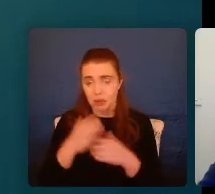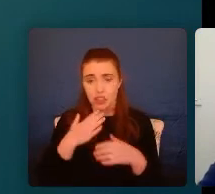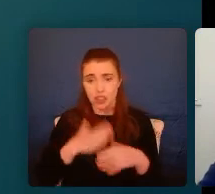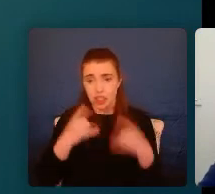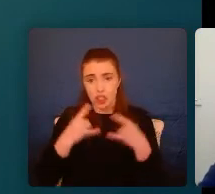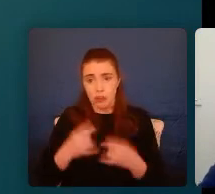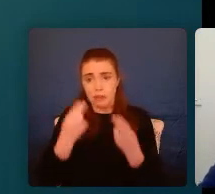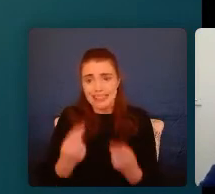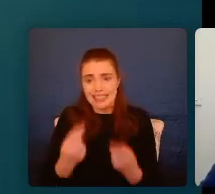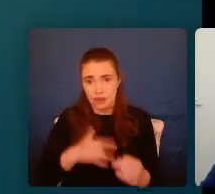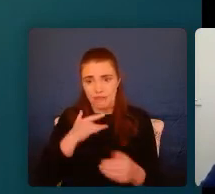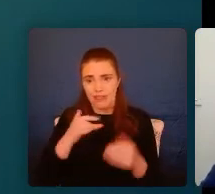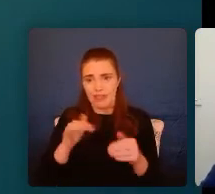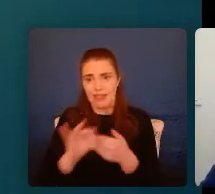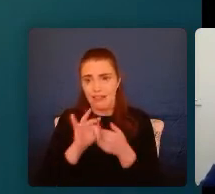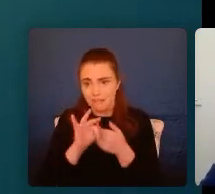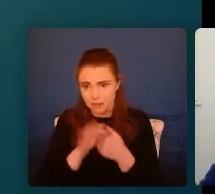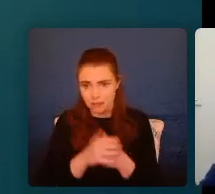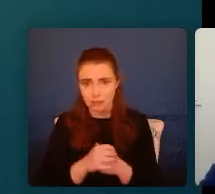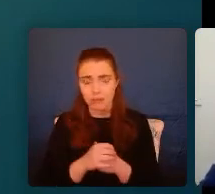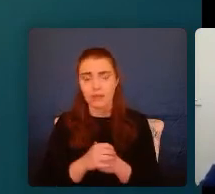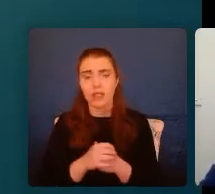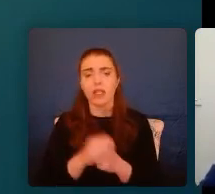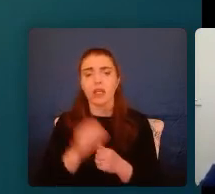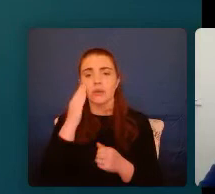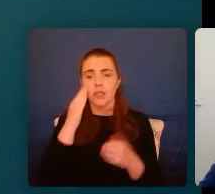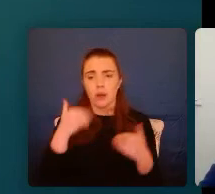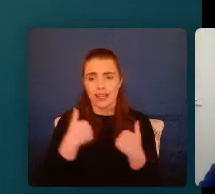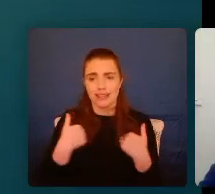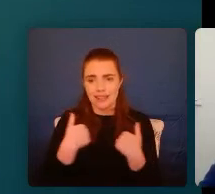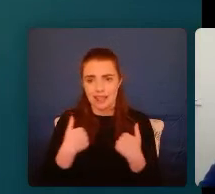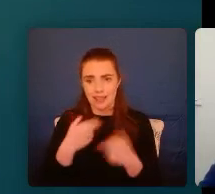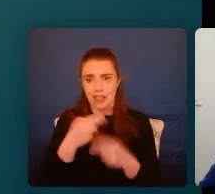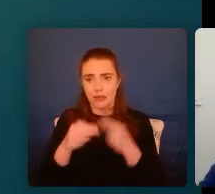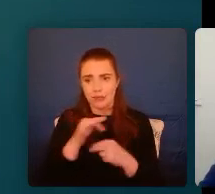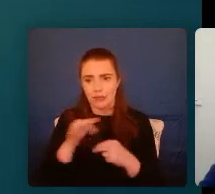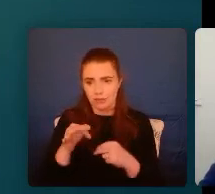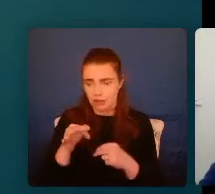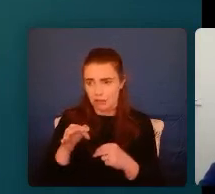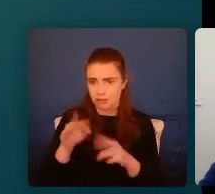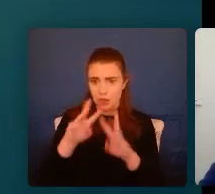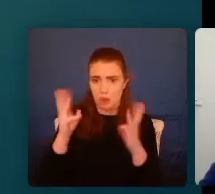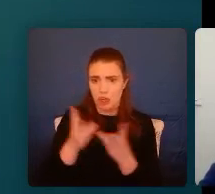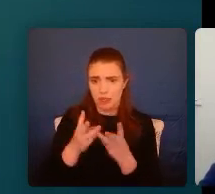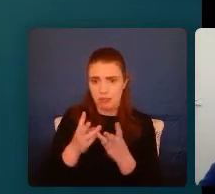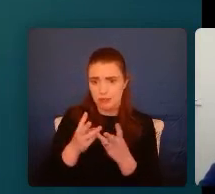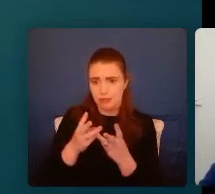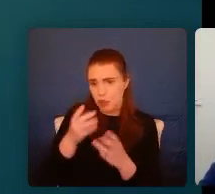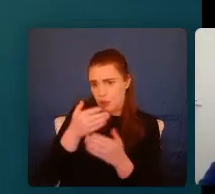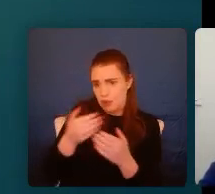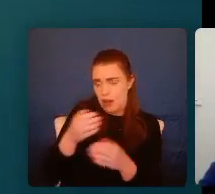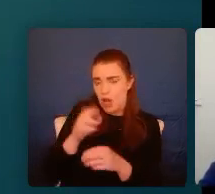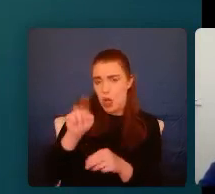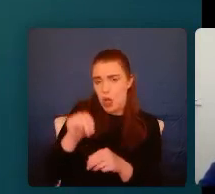What we know about anxiety is anxiety is fed off of the world being an unpredictable place and nothing being consistent.